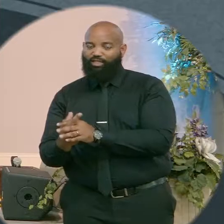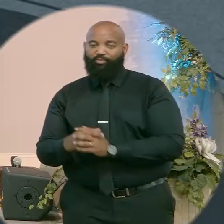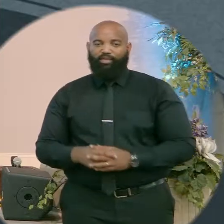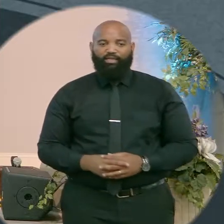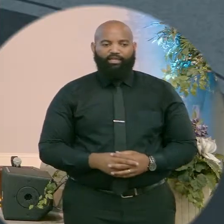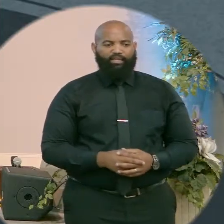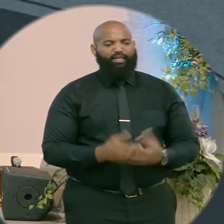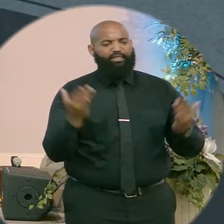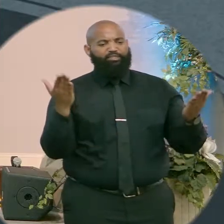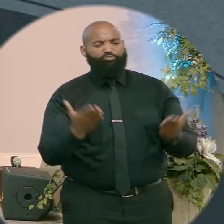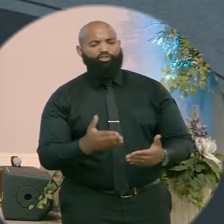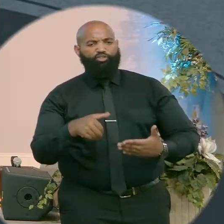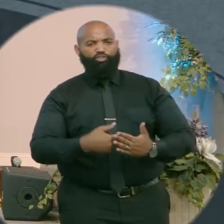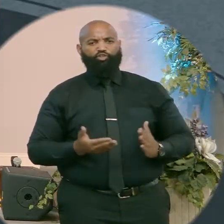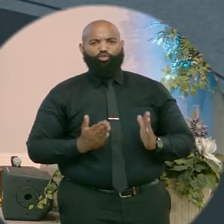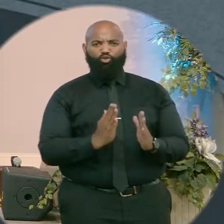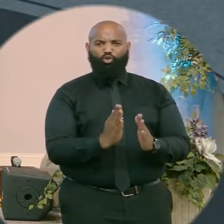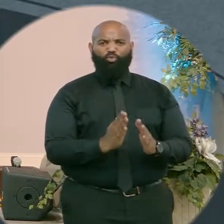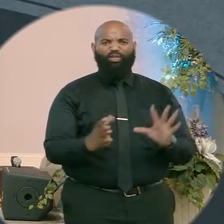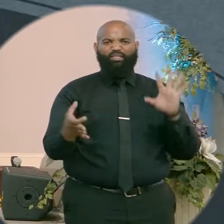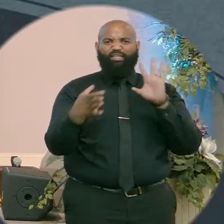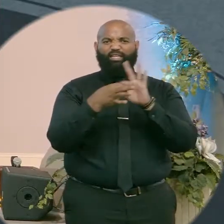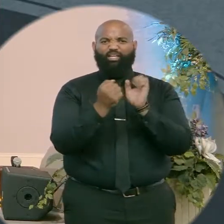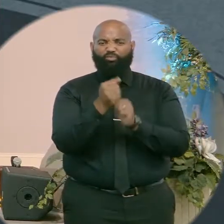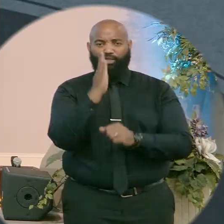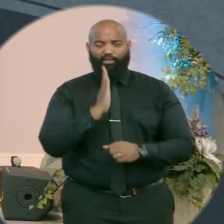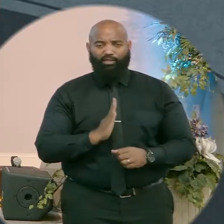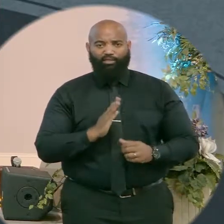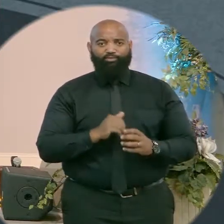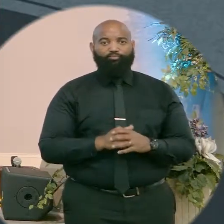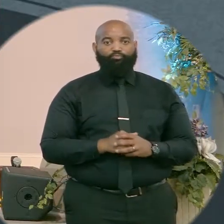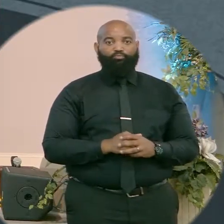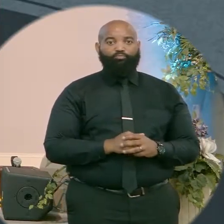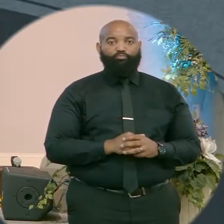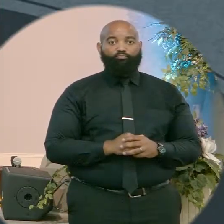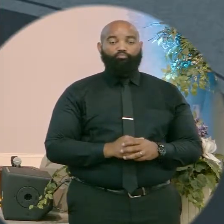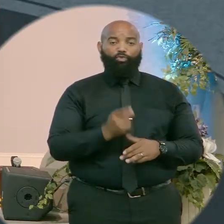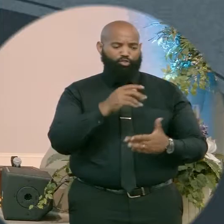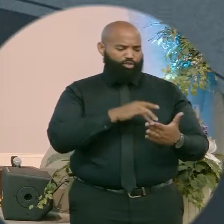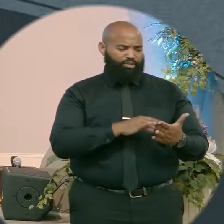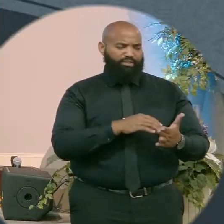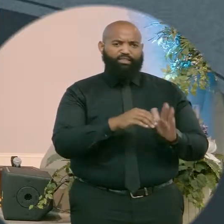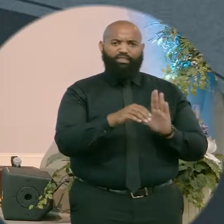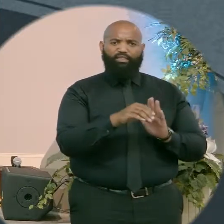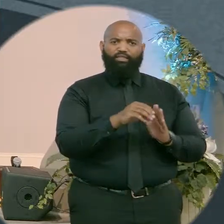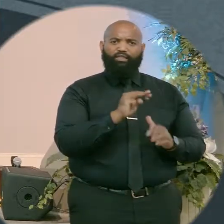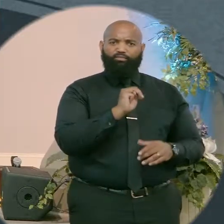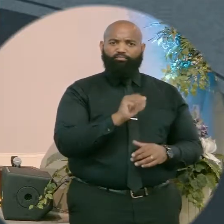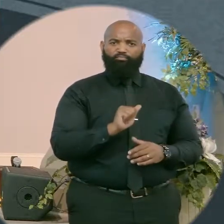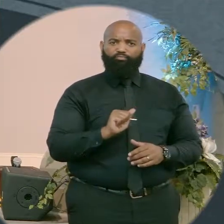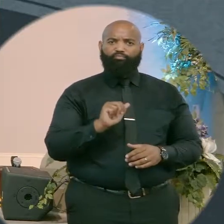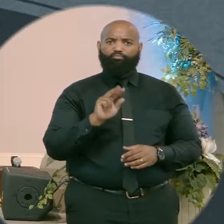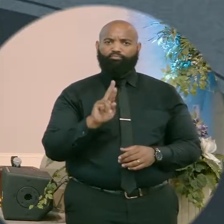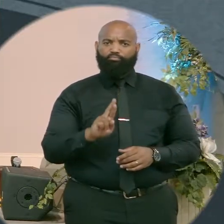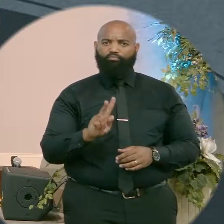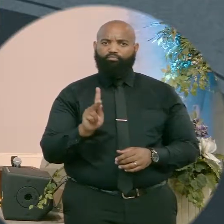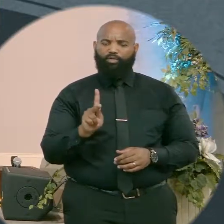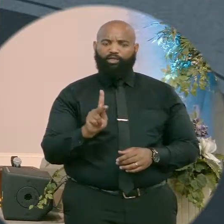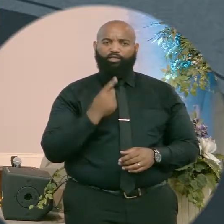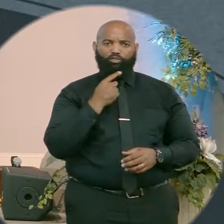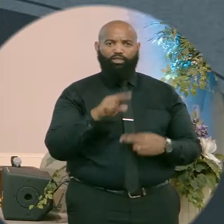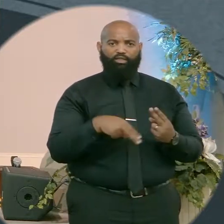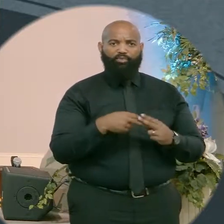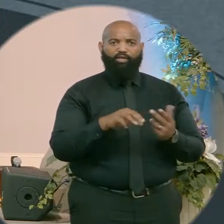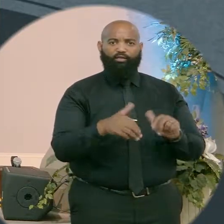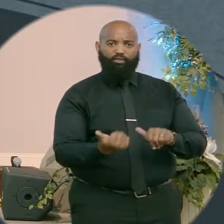new way to connect to God, a new way to relate to God. So when you study this book out and it talks about a baptism, that's